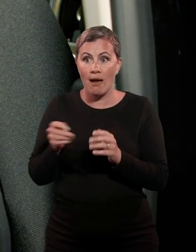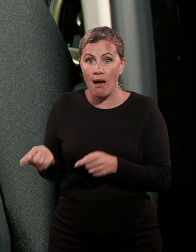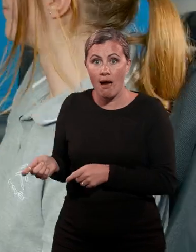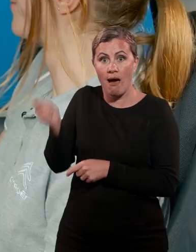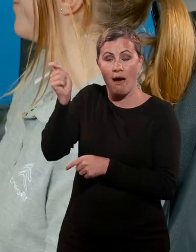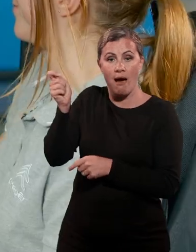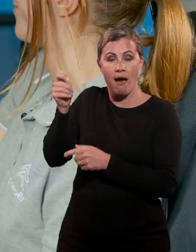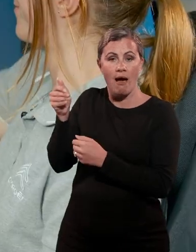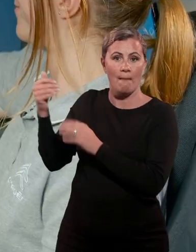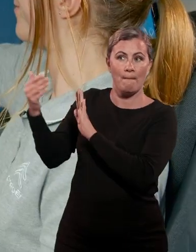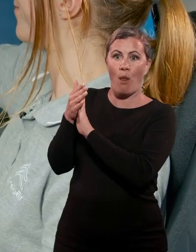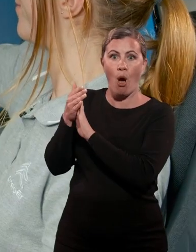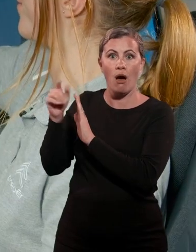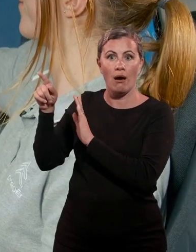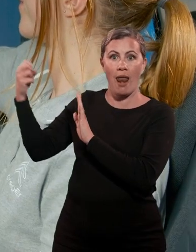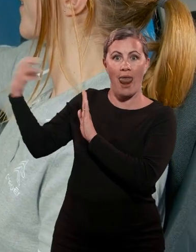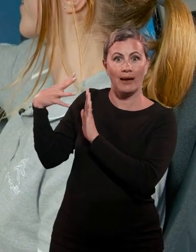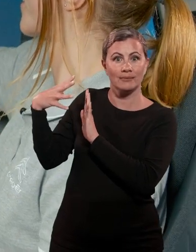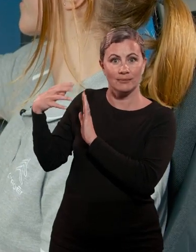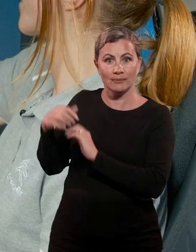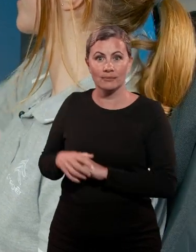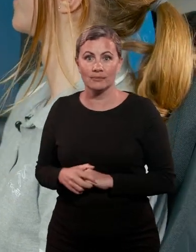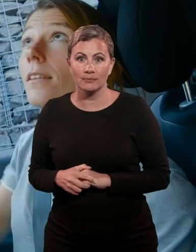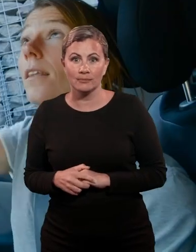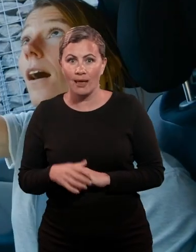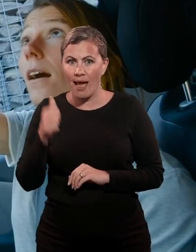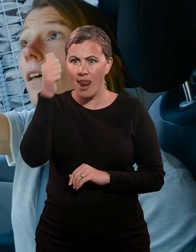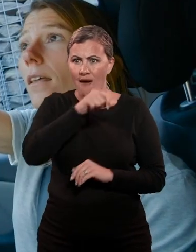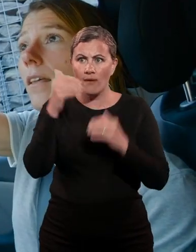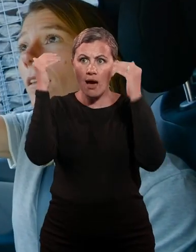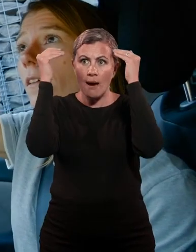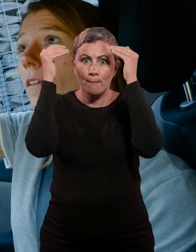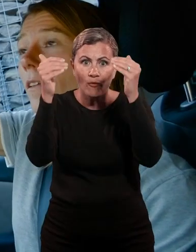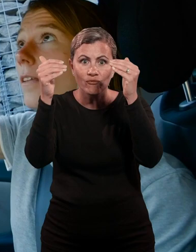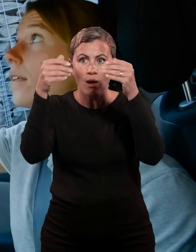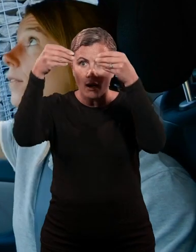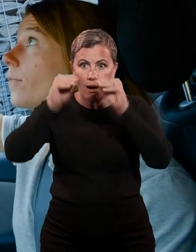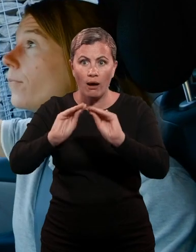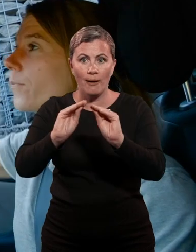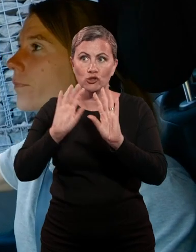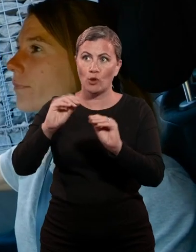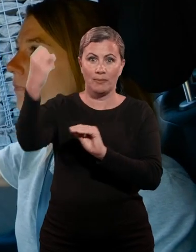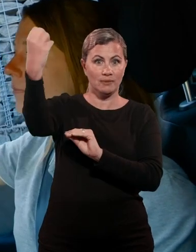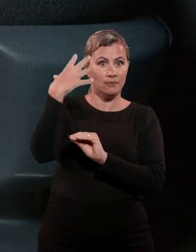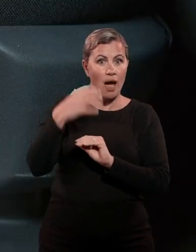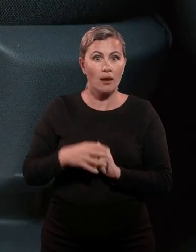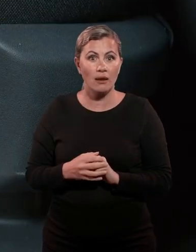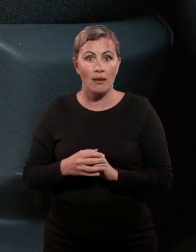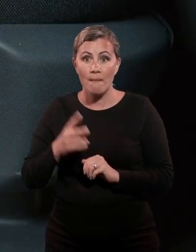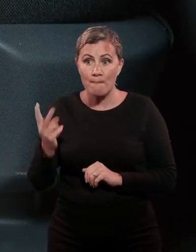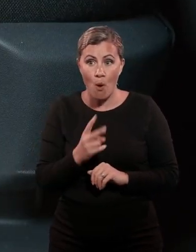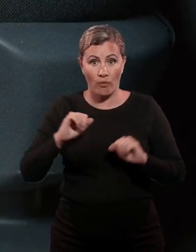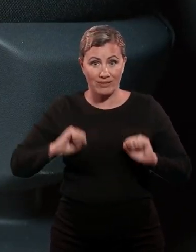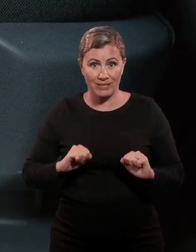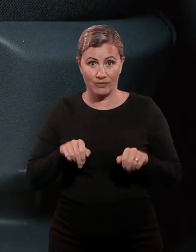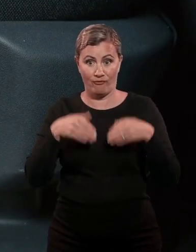integral rear passenger sun blinds on Shine versions. At the front there are clever, extendable sun visors. Both front seats